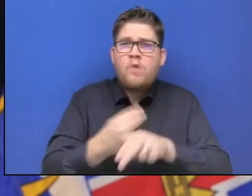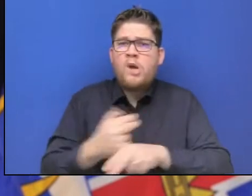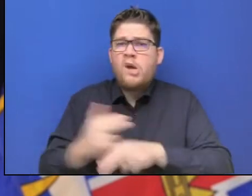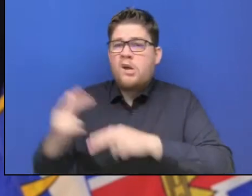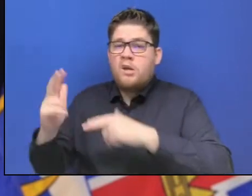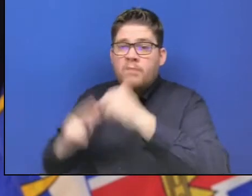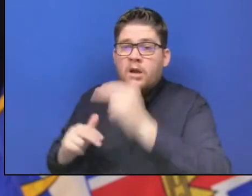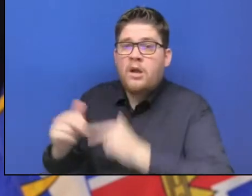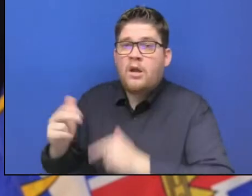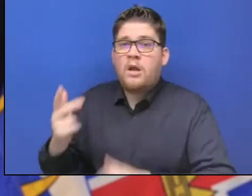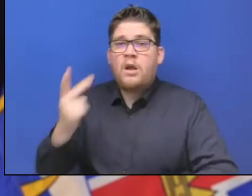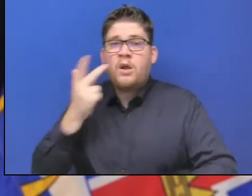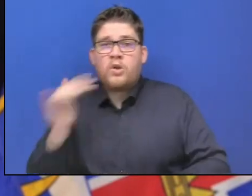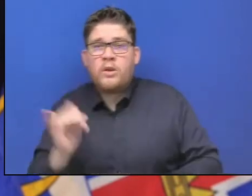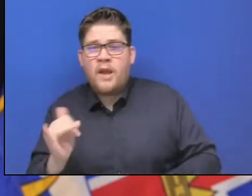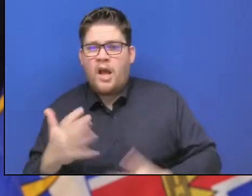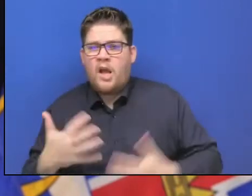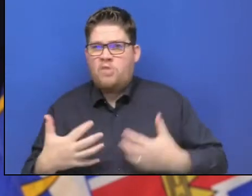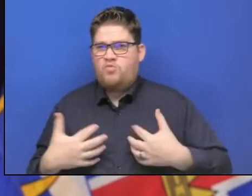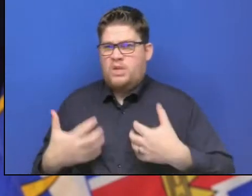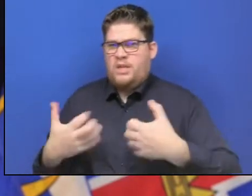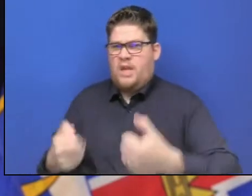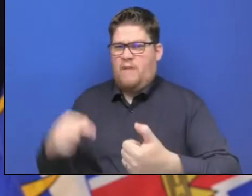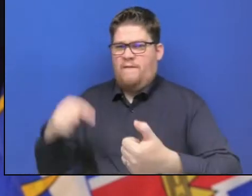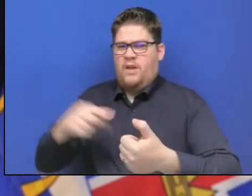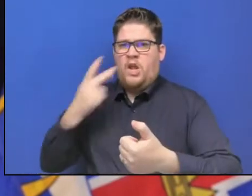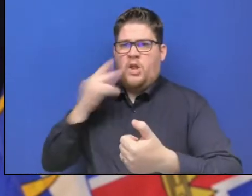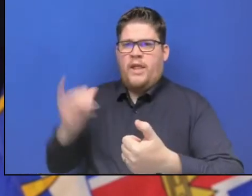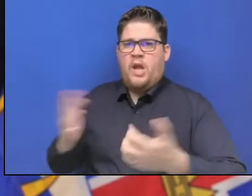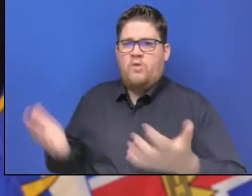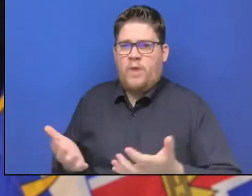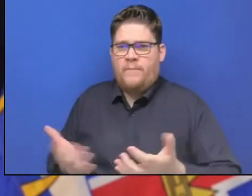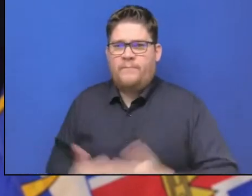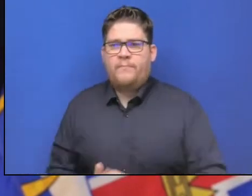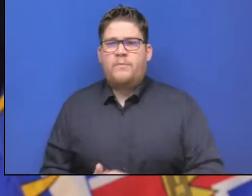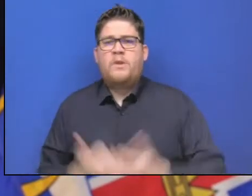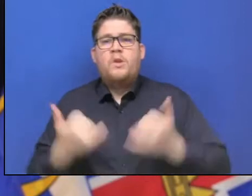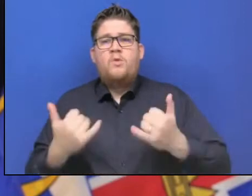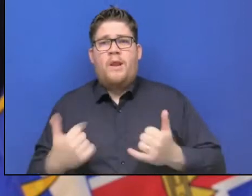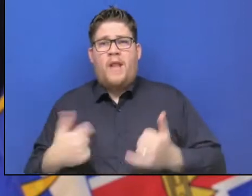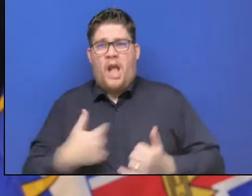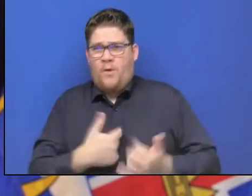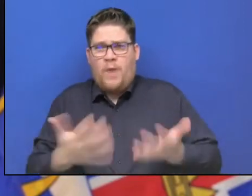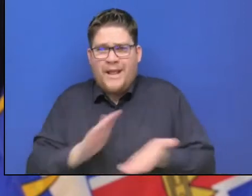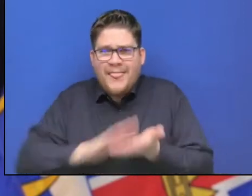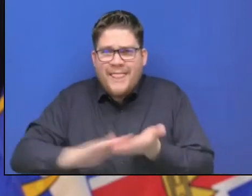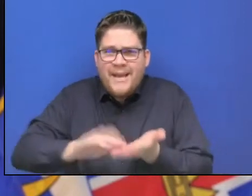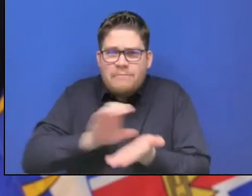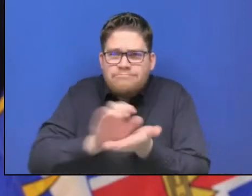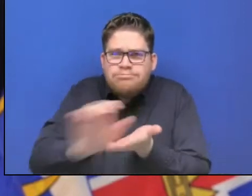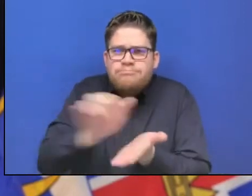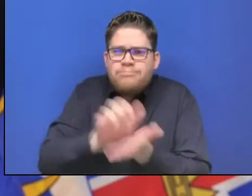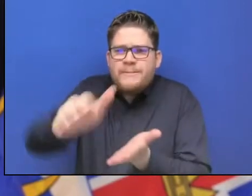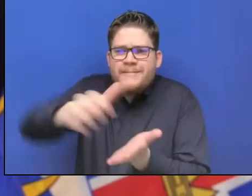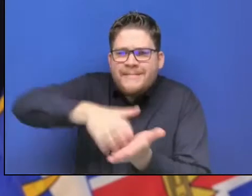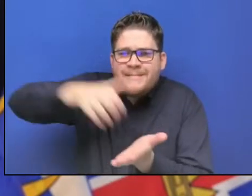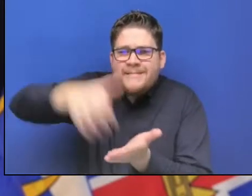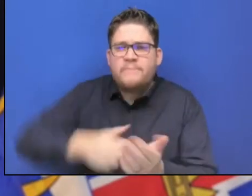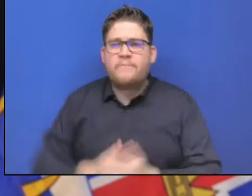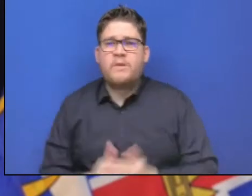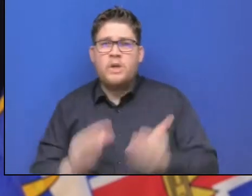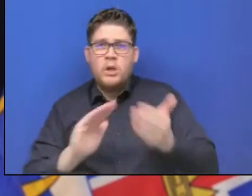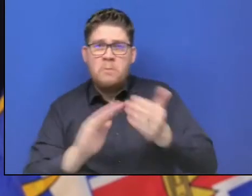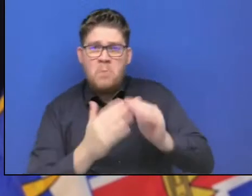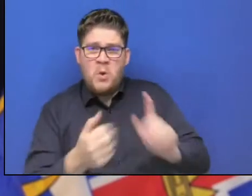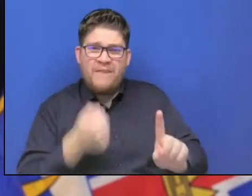infrastructure needs. Local governments impacted by flooding are eligible for financial assistance through the provincial disaster financial assistance